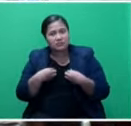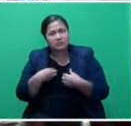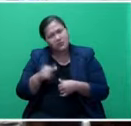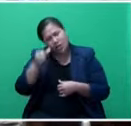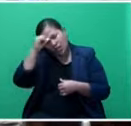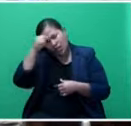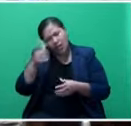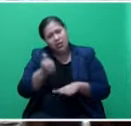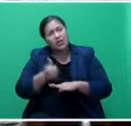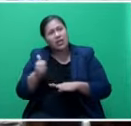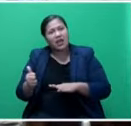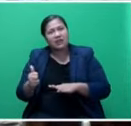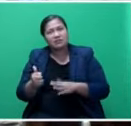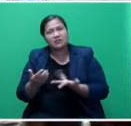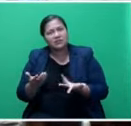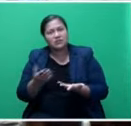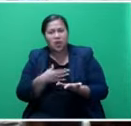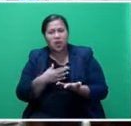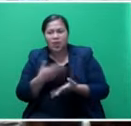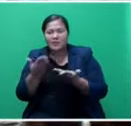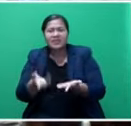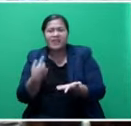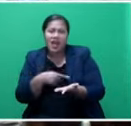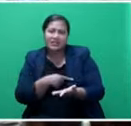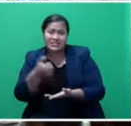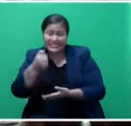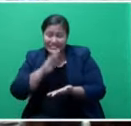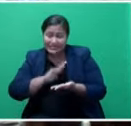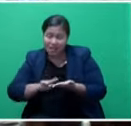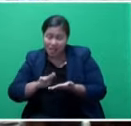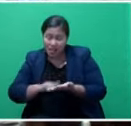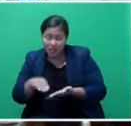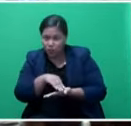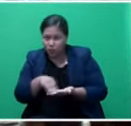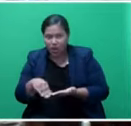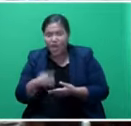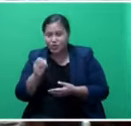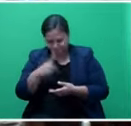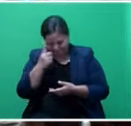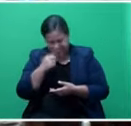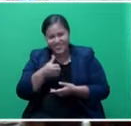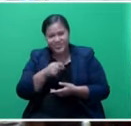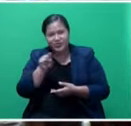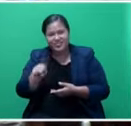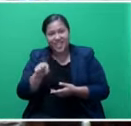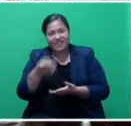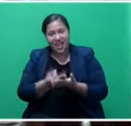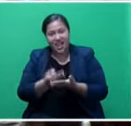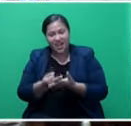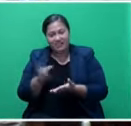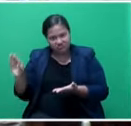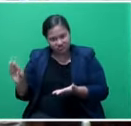actually gave, I think, from memory, about $6 million. So we were able to utilize those funds. So there are